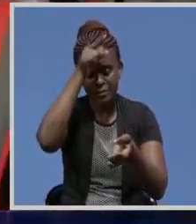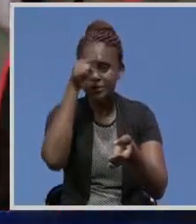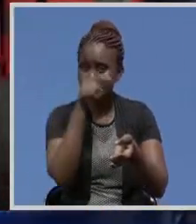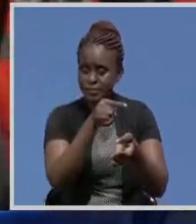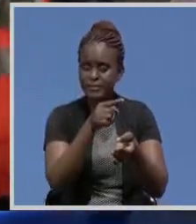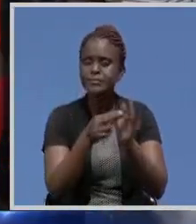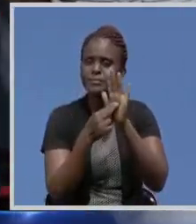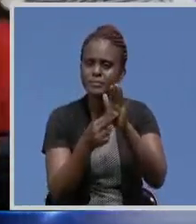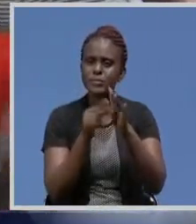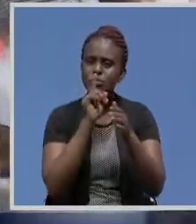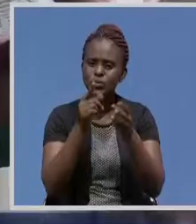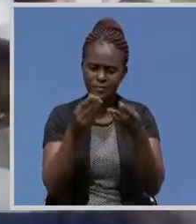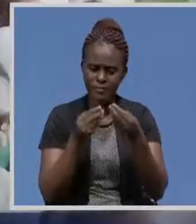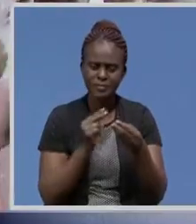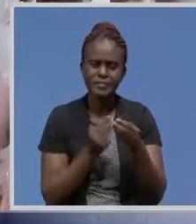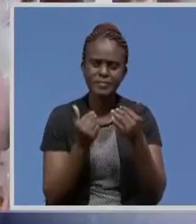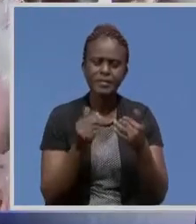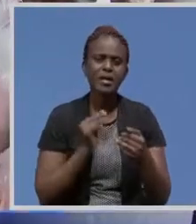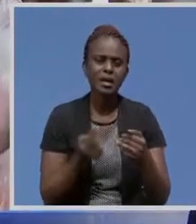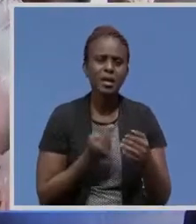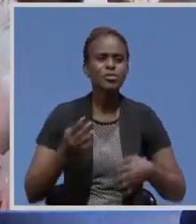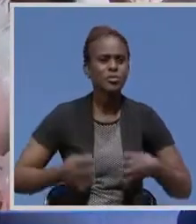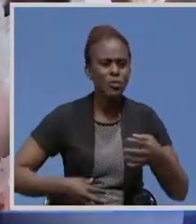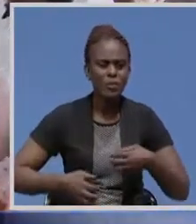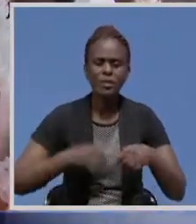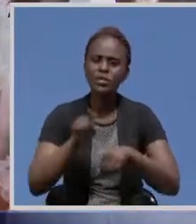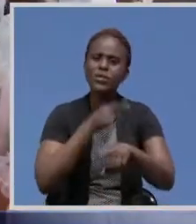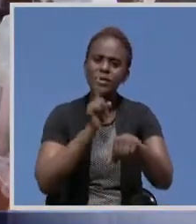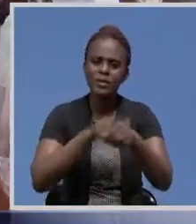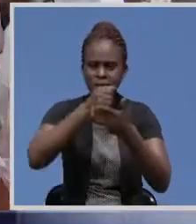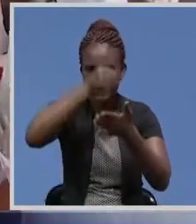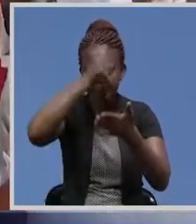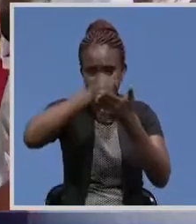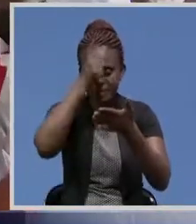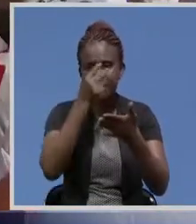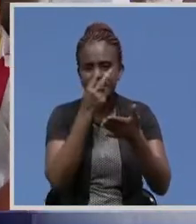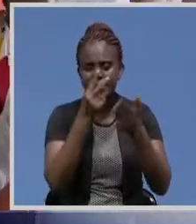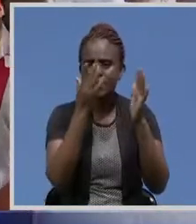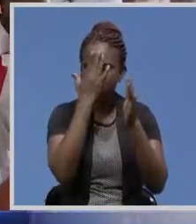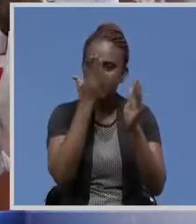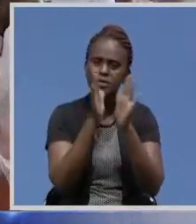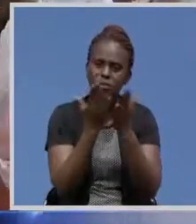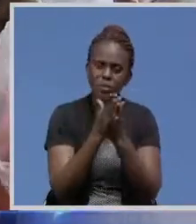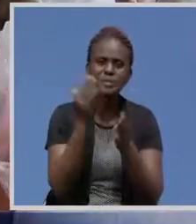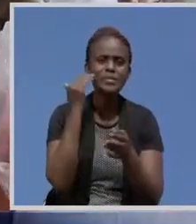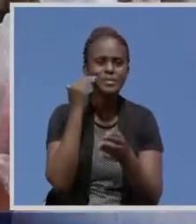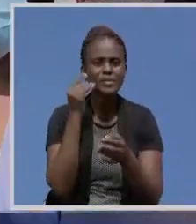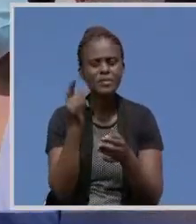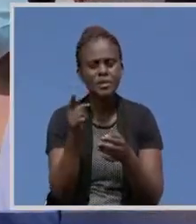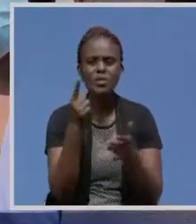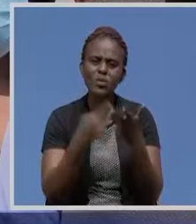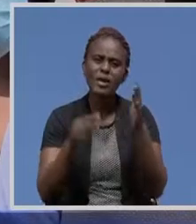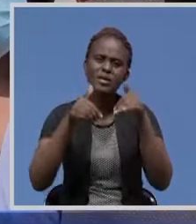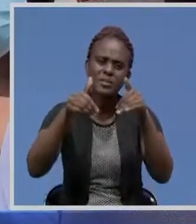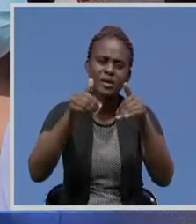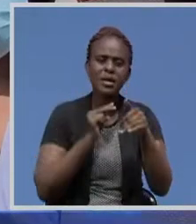gift that he has given us because it's been a cry for a long time as students. We see on social media our colleagues are laughing at us saying, ah CB you've got this kind of a bus